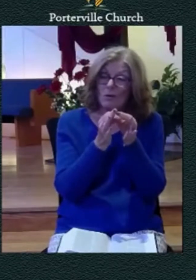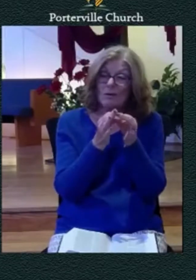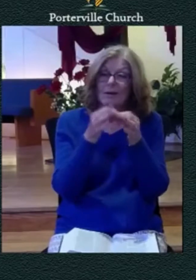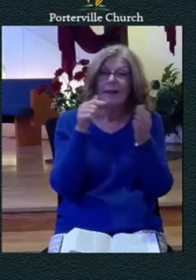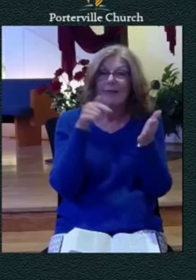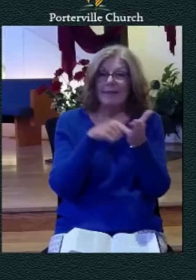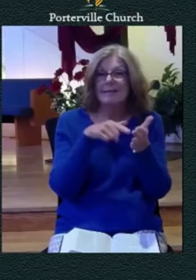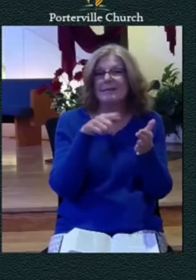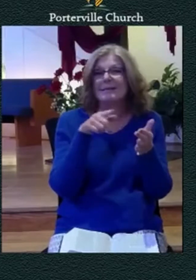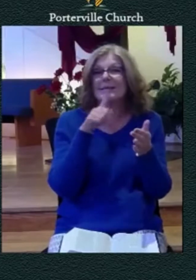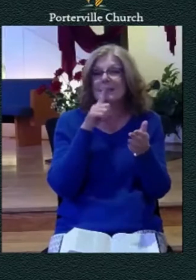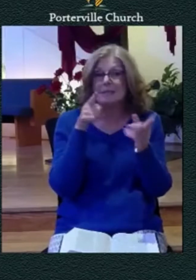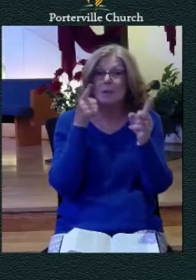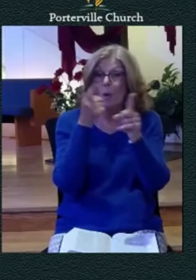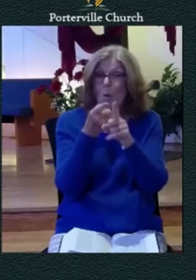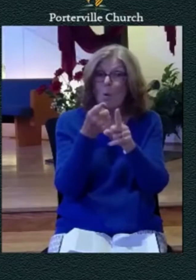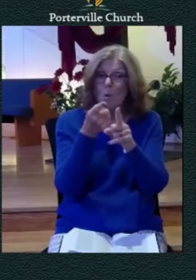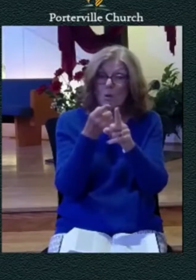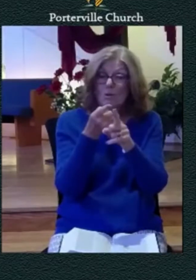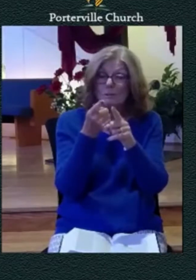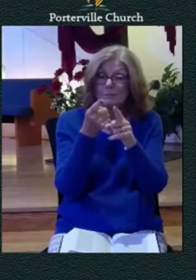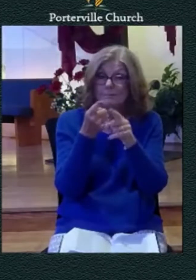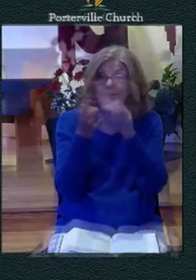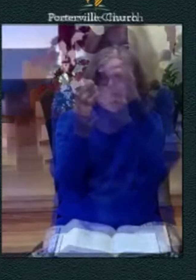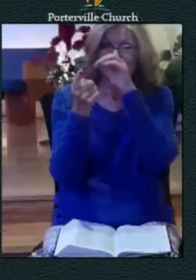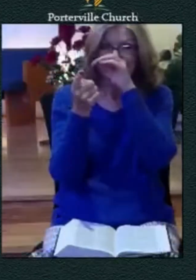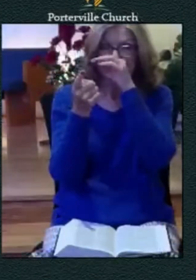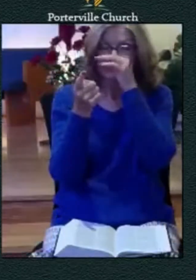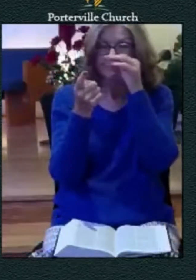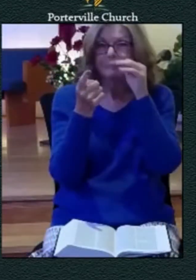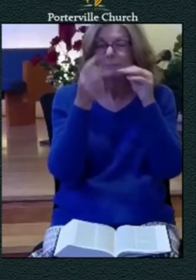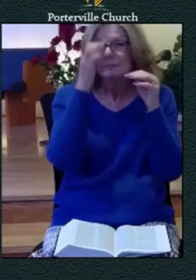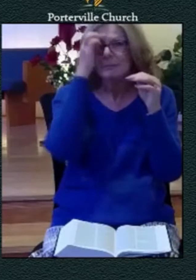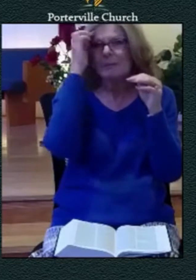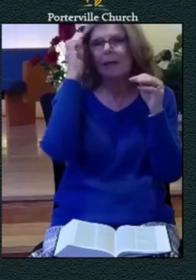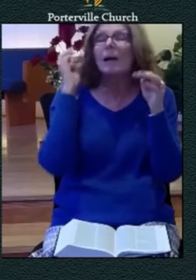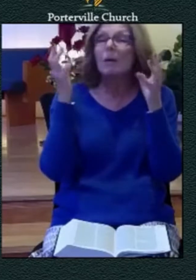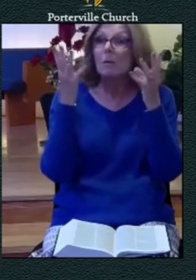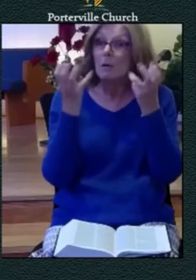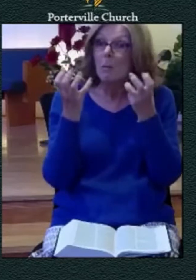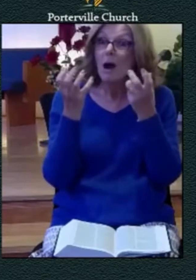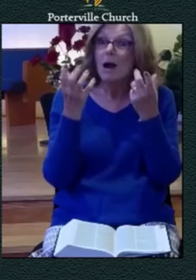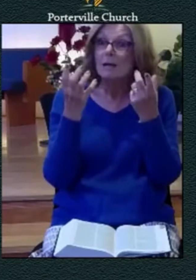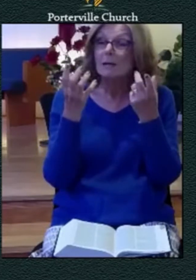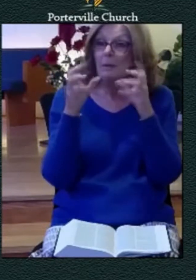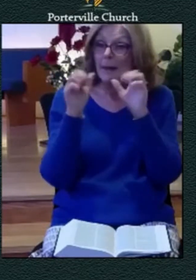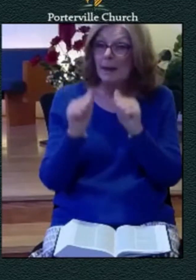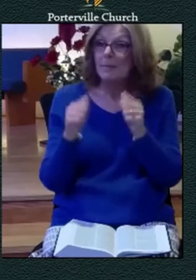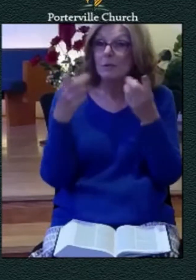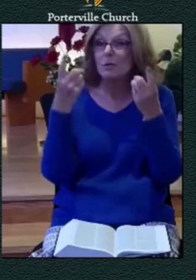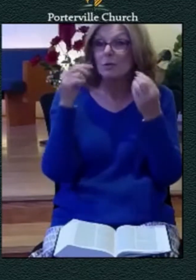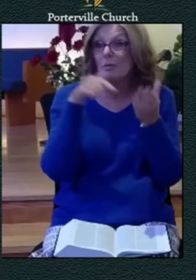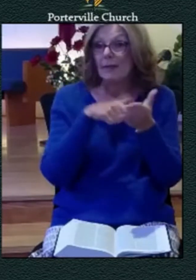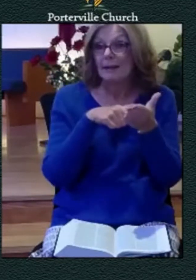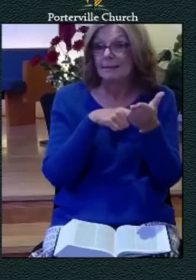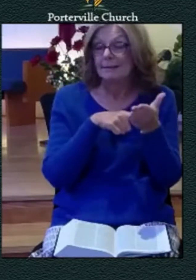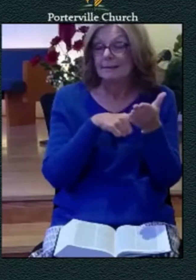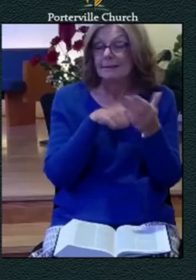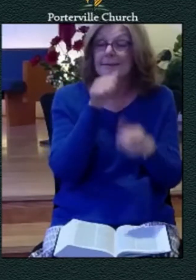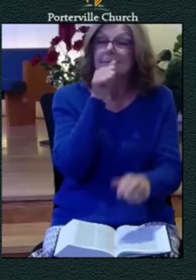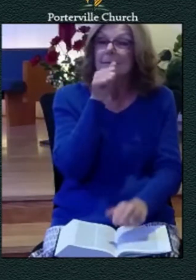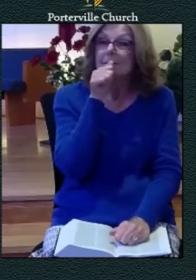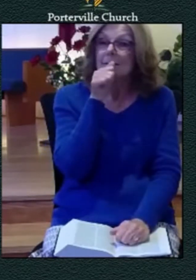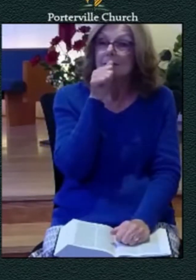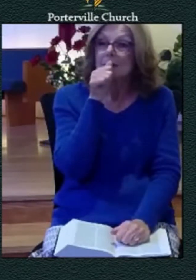we're seeking to to to to move towards this is the secret of successfully